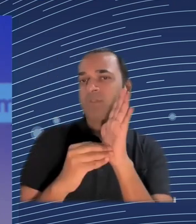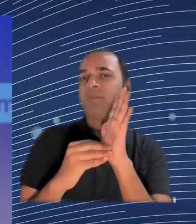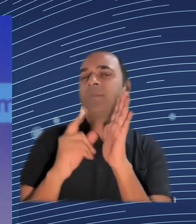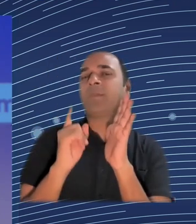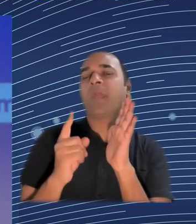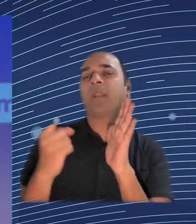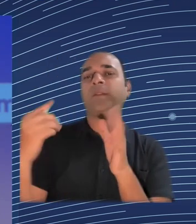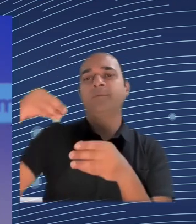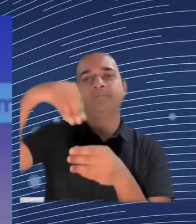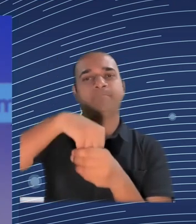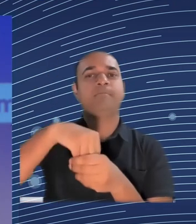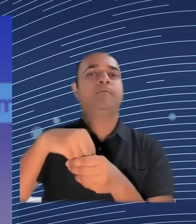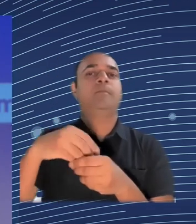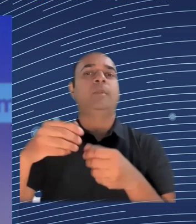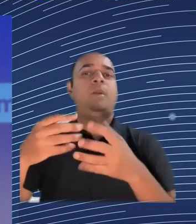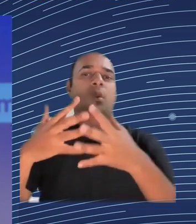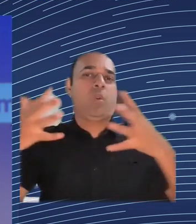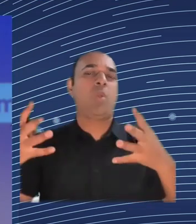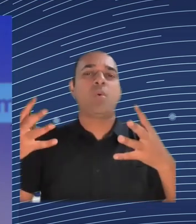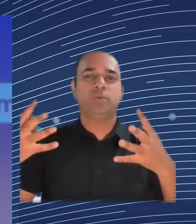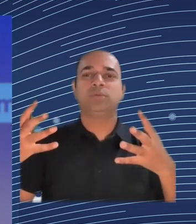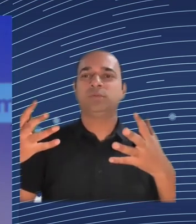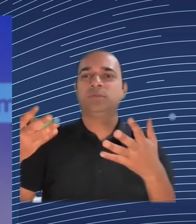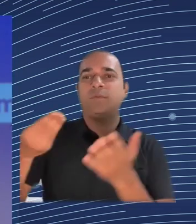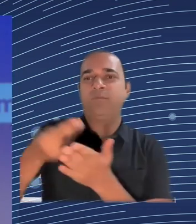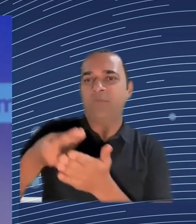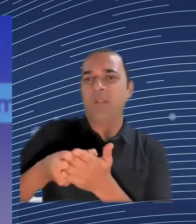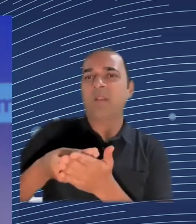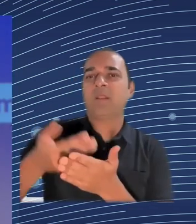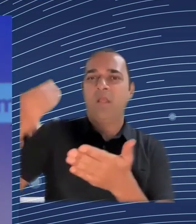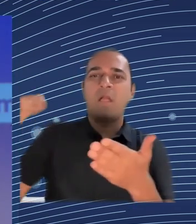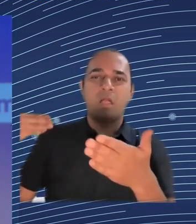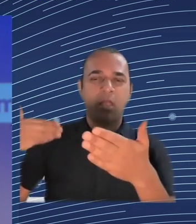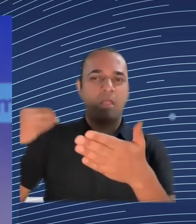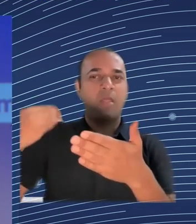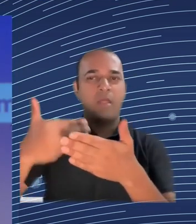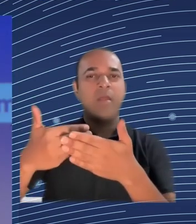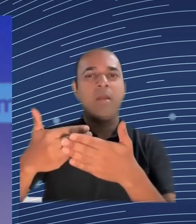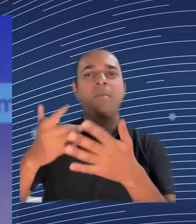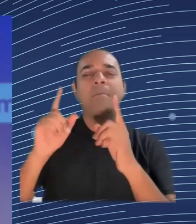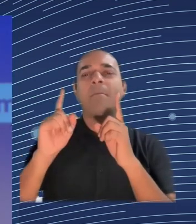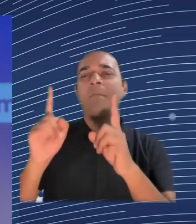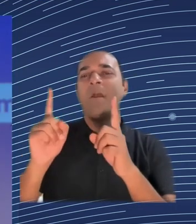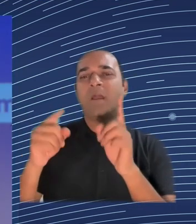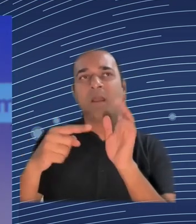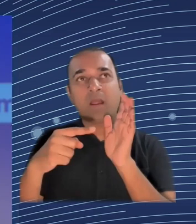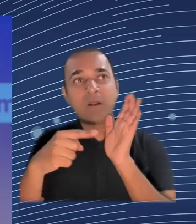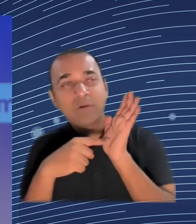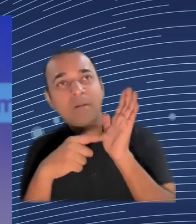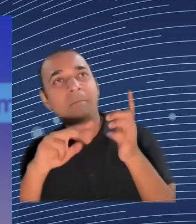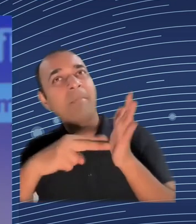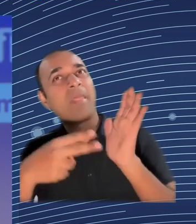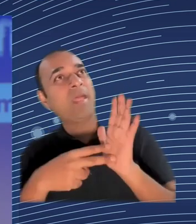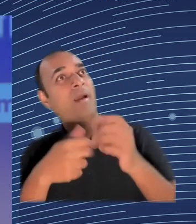existing money can actually deliver good strategies that would benefit everyone. And by doing